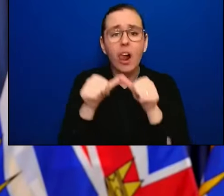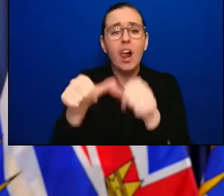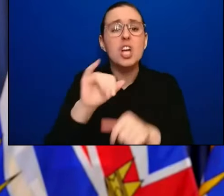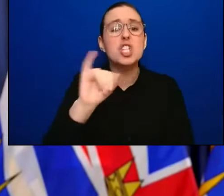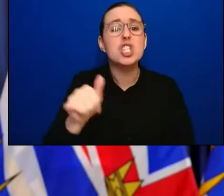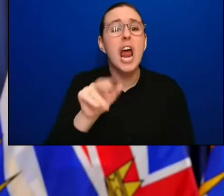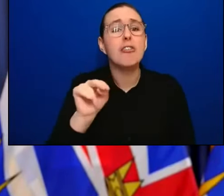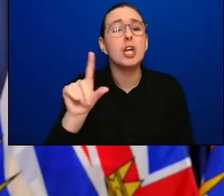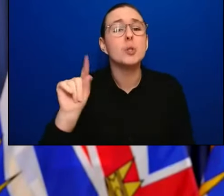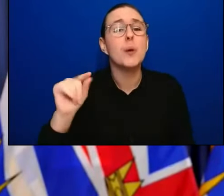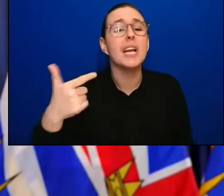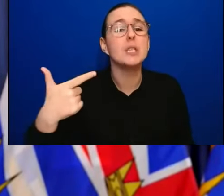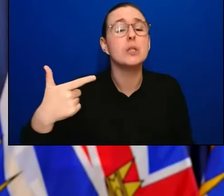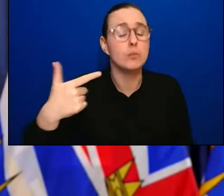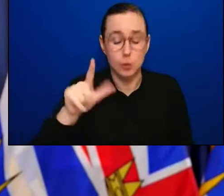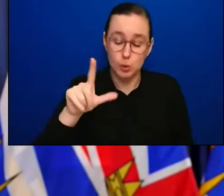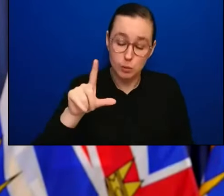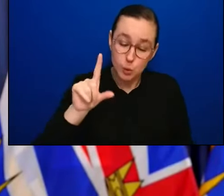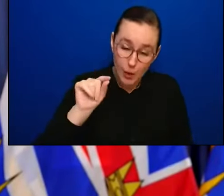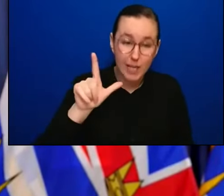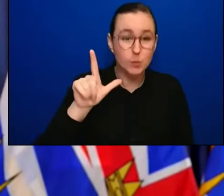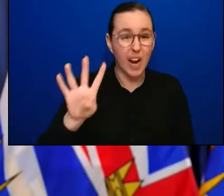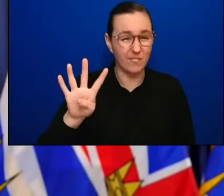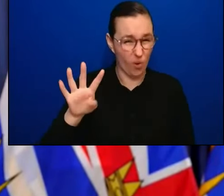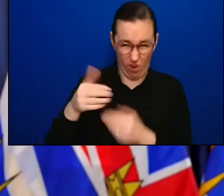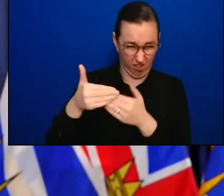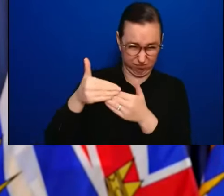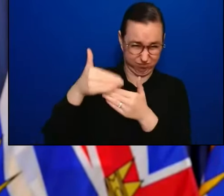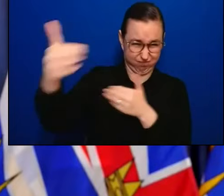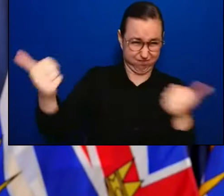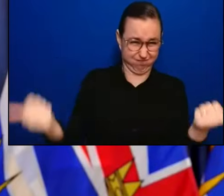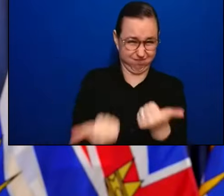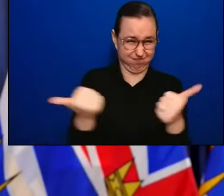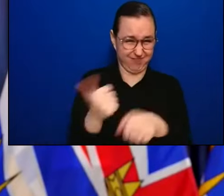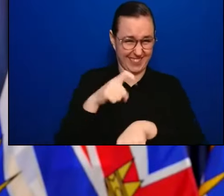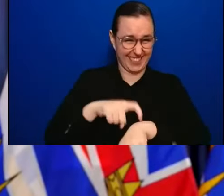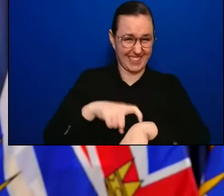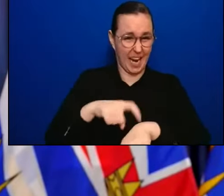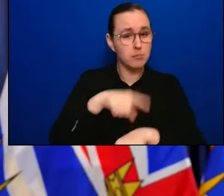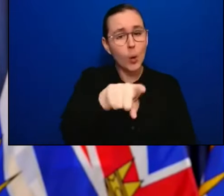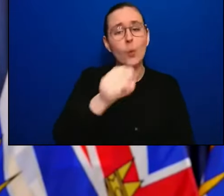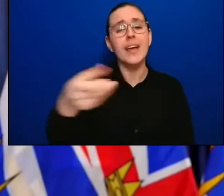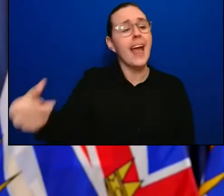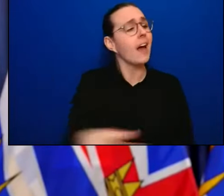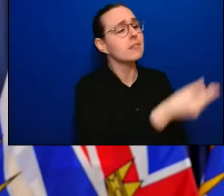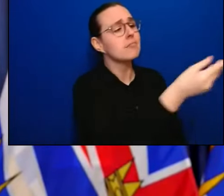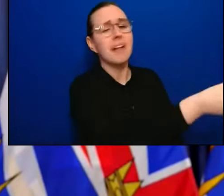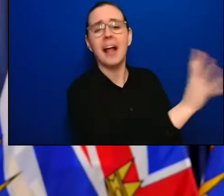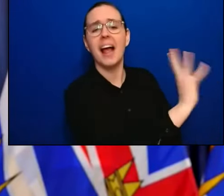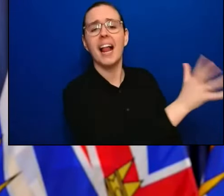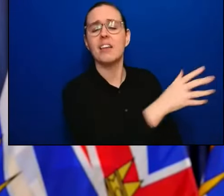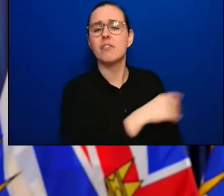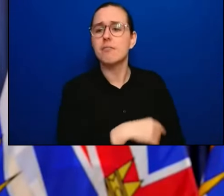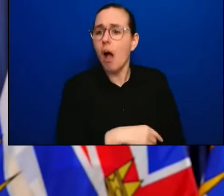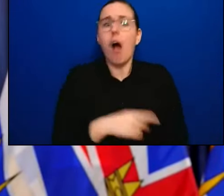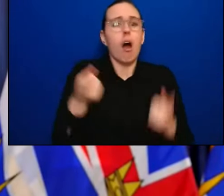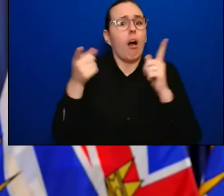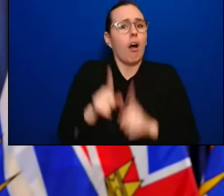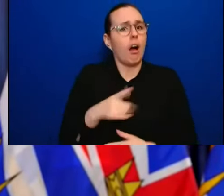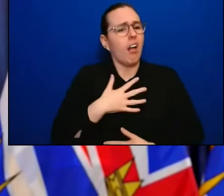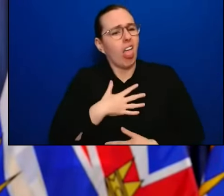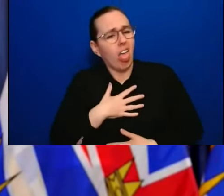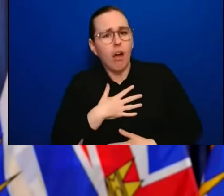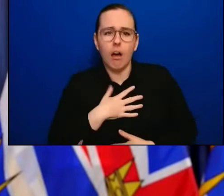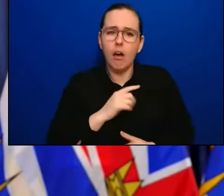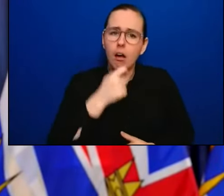it's good to have them in stock in our household, have them there. And so in terms of schools, we sort of distributed through